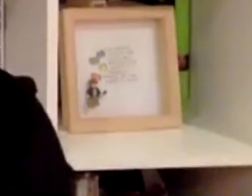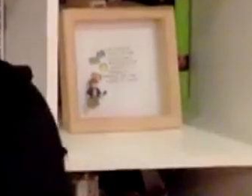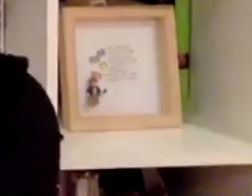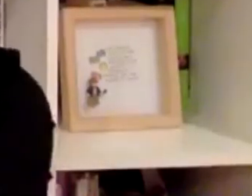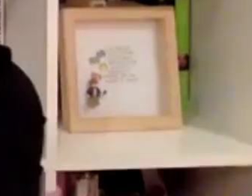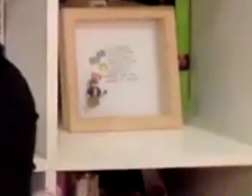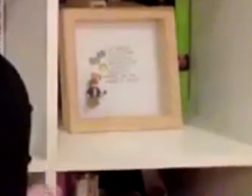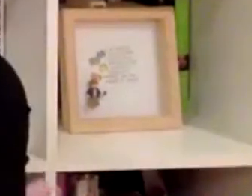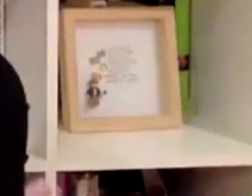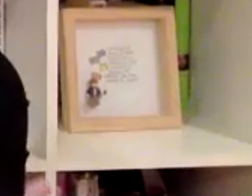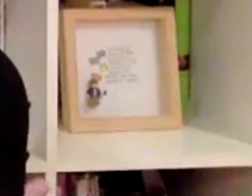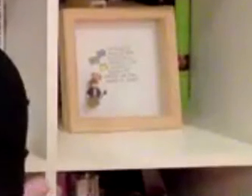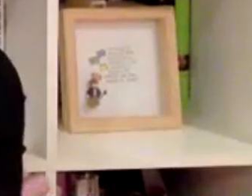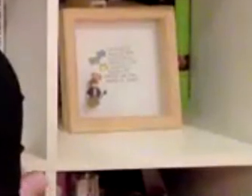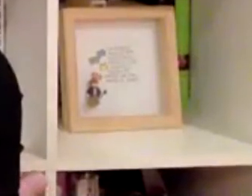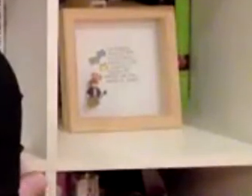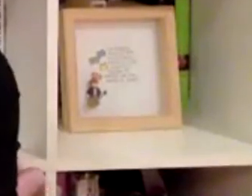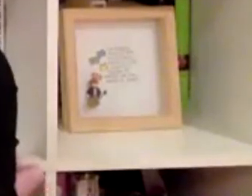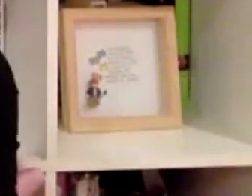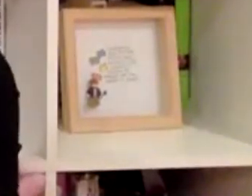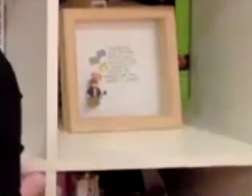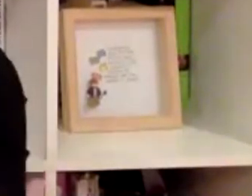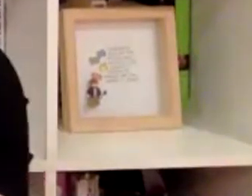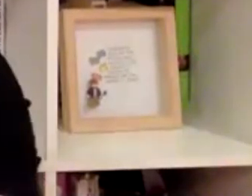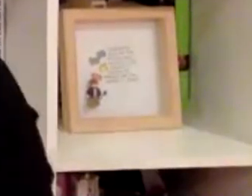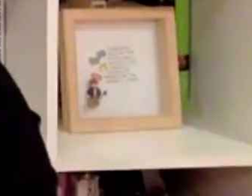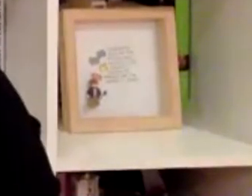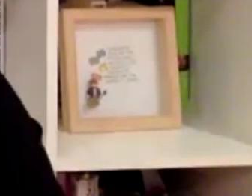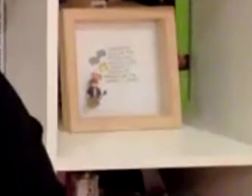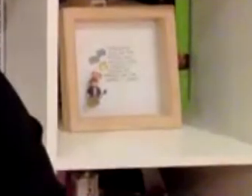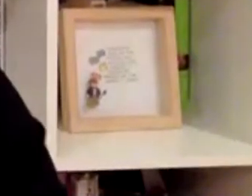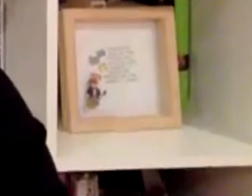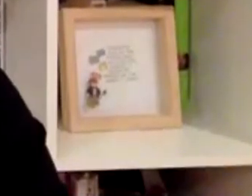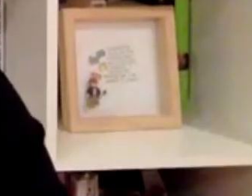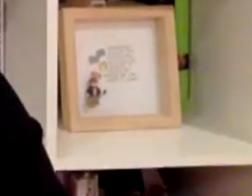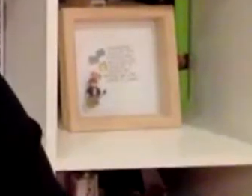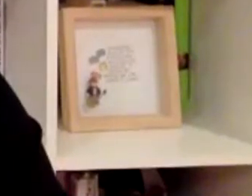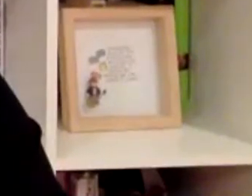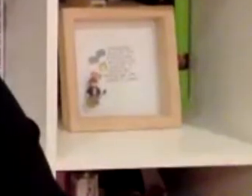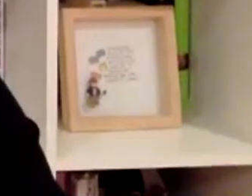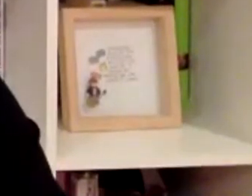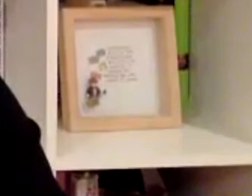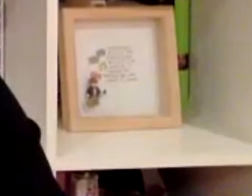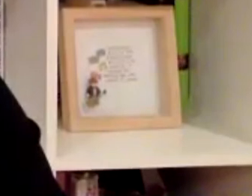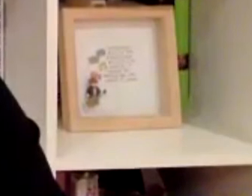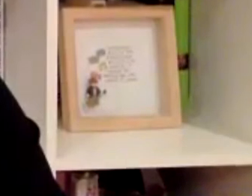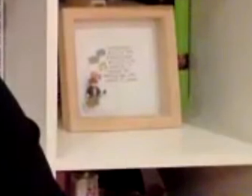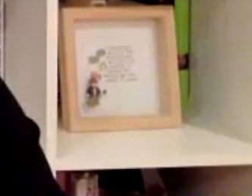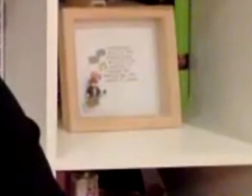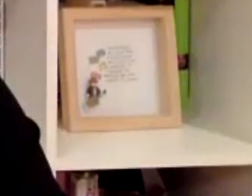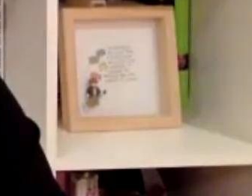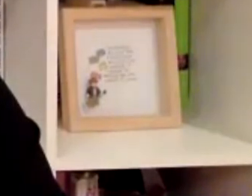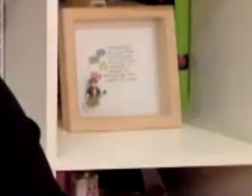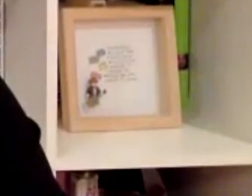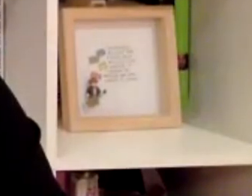look again at all the different options uh we ended up sending him to the the same one as jude where you know for we